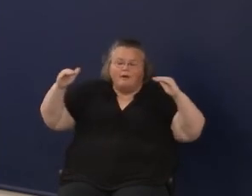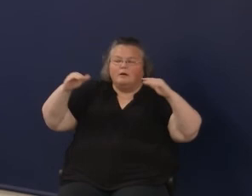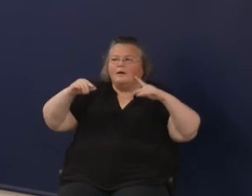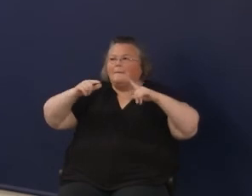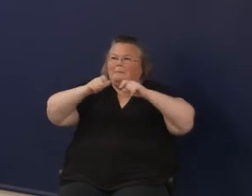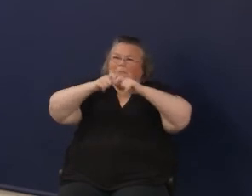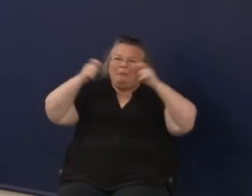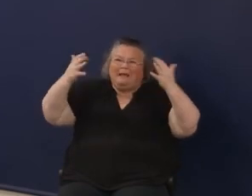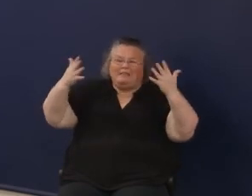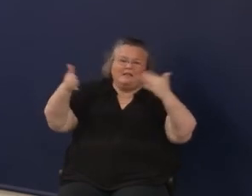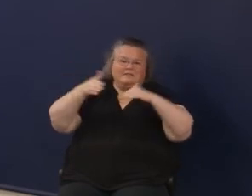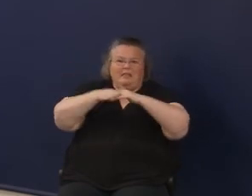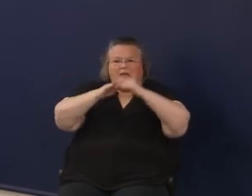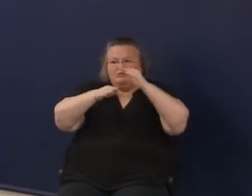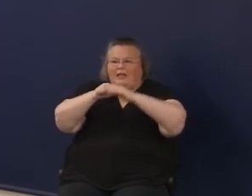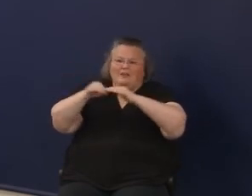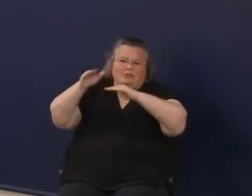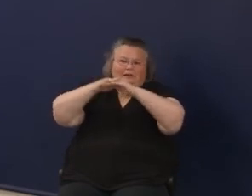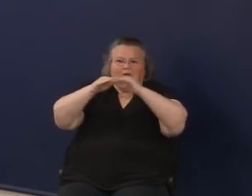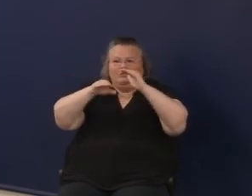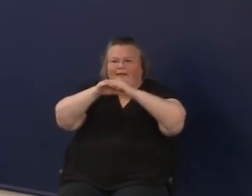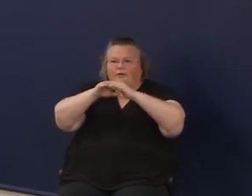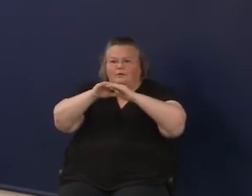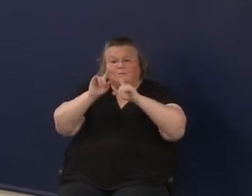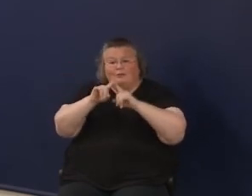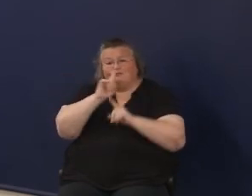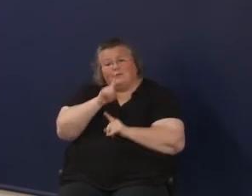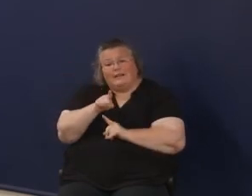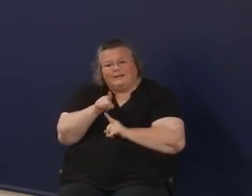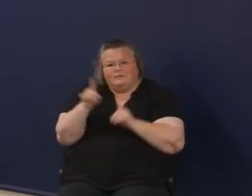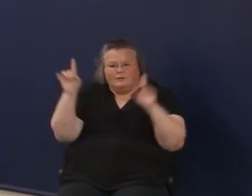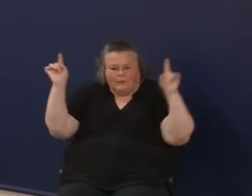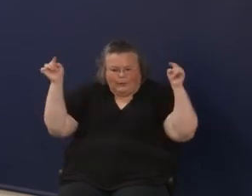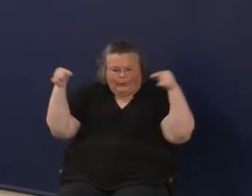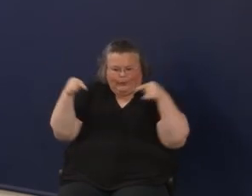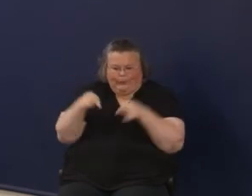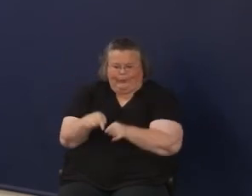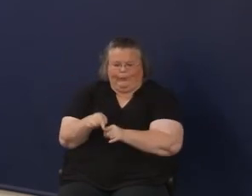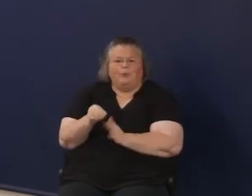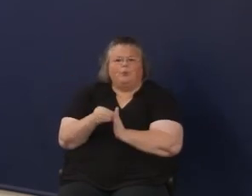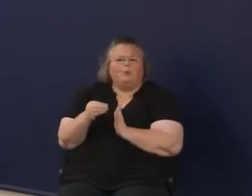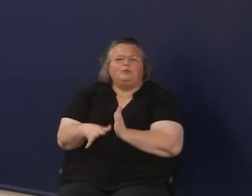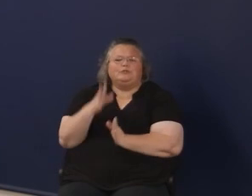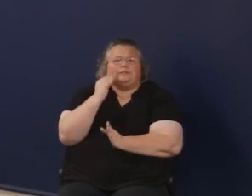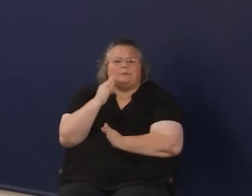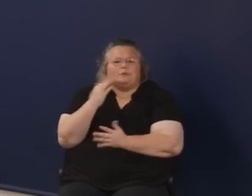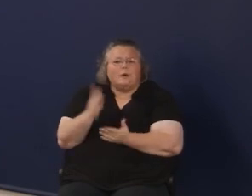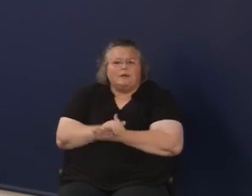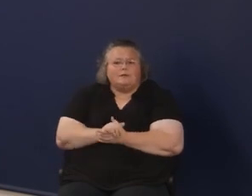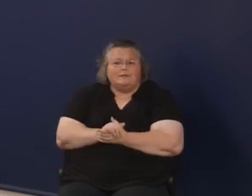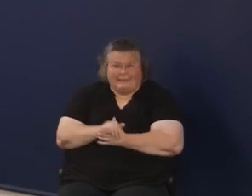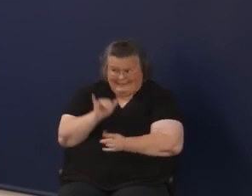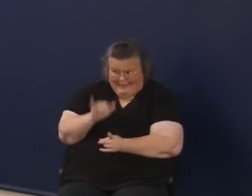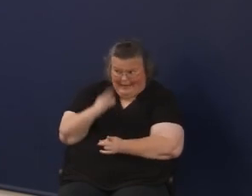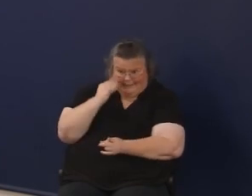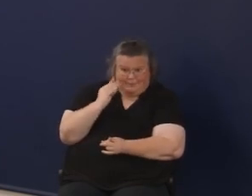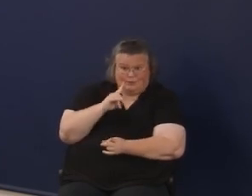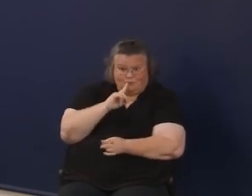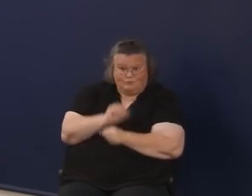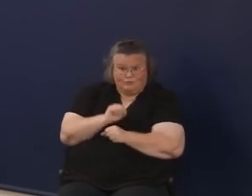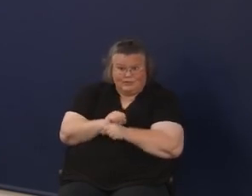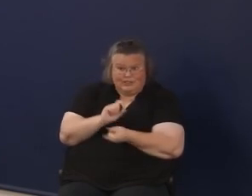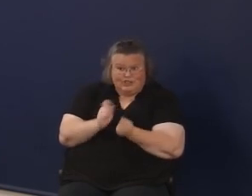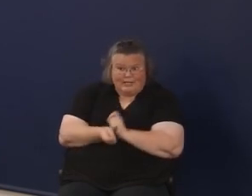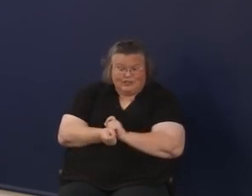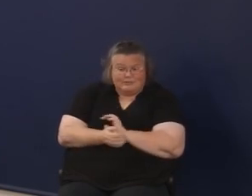district, stuff you layer over. The only thing that matters is what is the student experiencing. And is that changing? Is that different? And